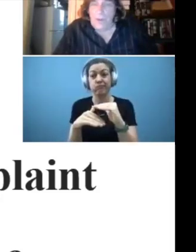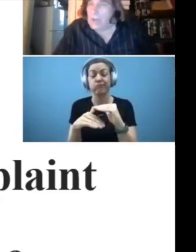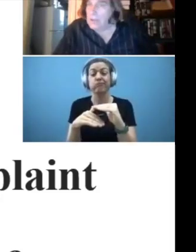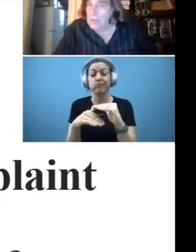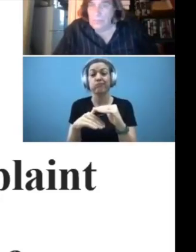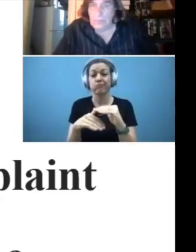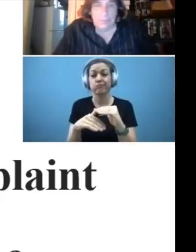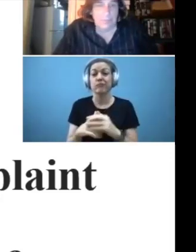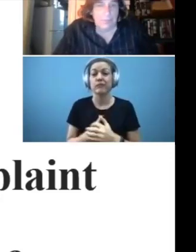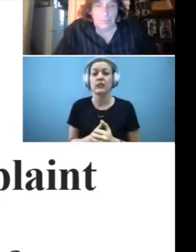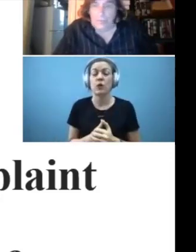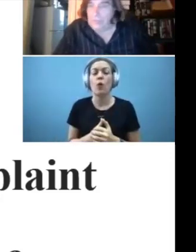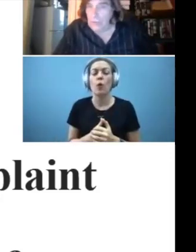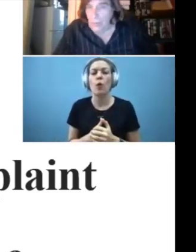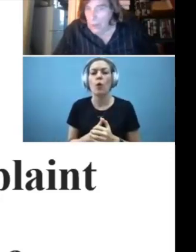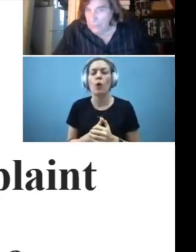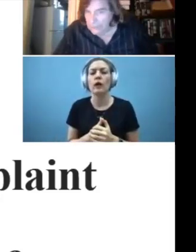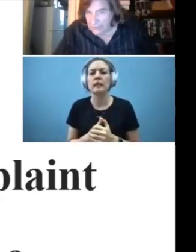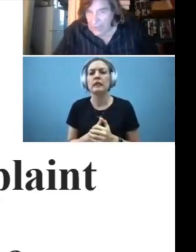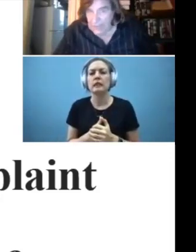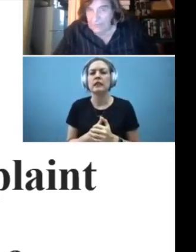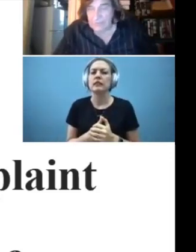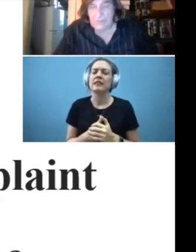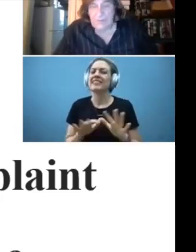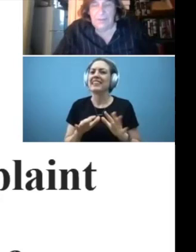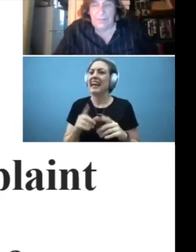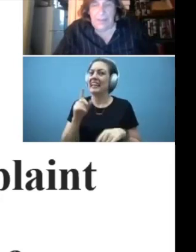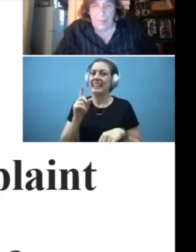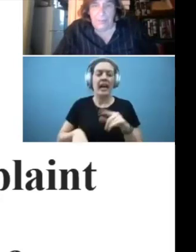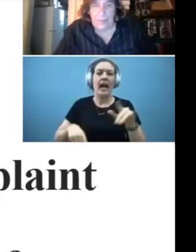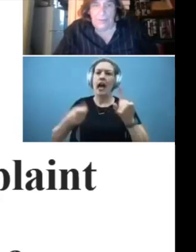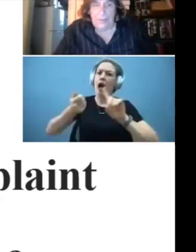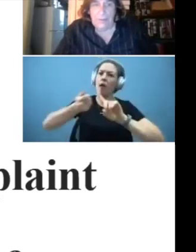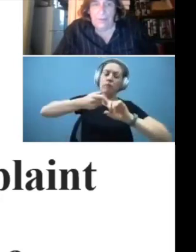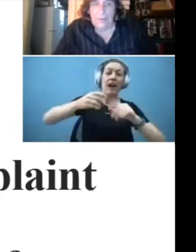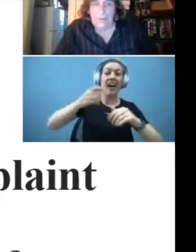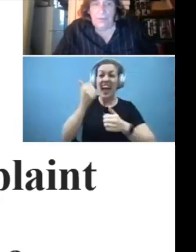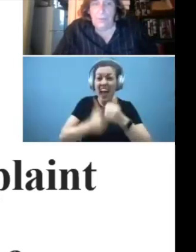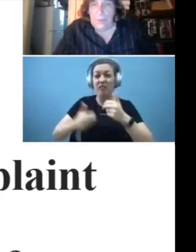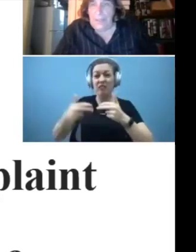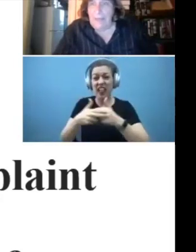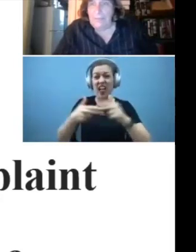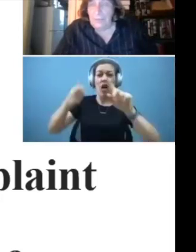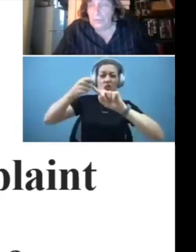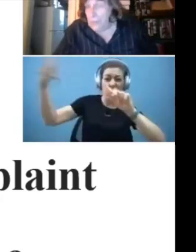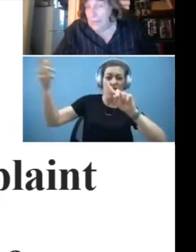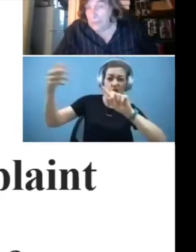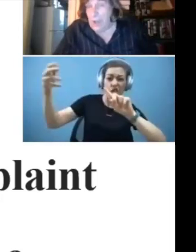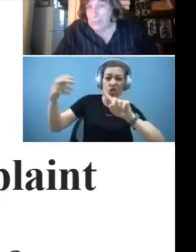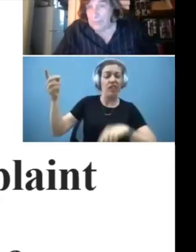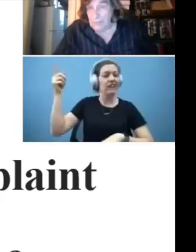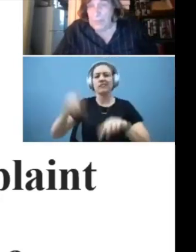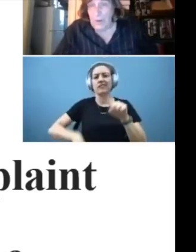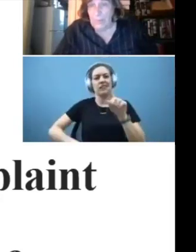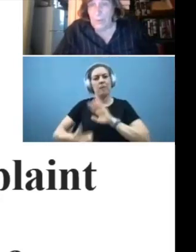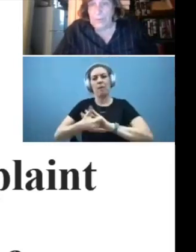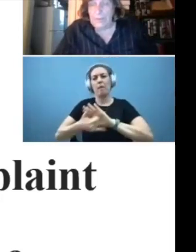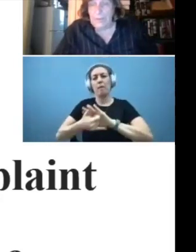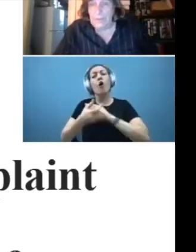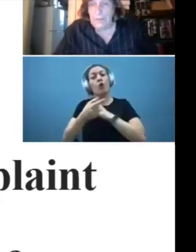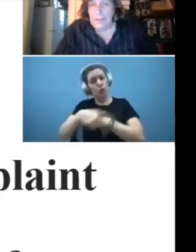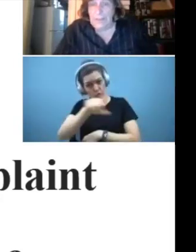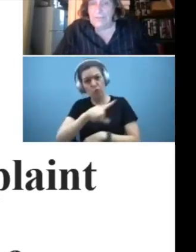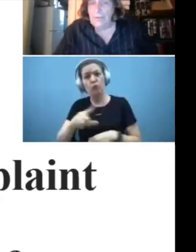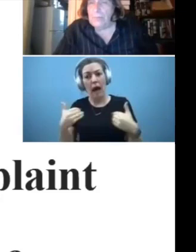We're not going to review all of the slides in the PowerPoint. You do have copies of the PowerPoint.